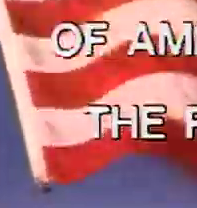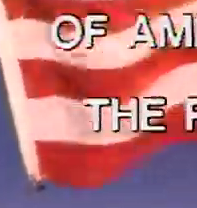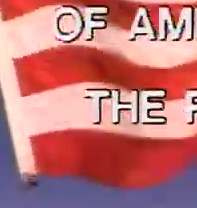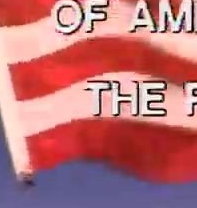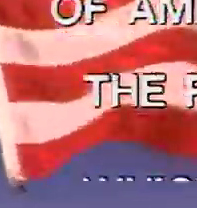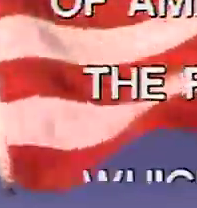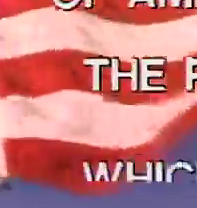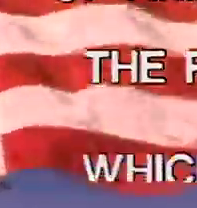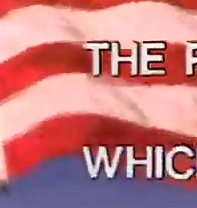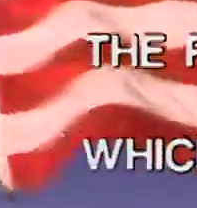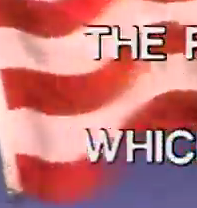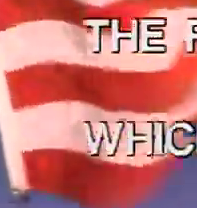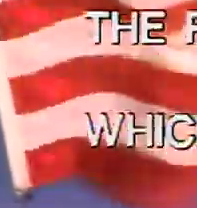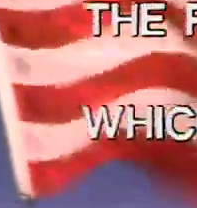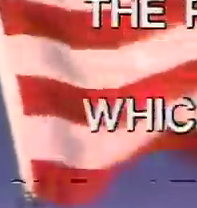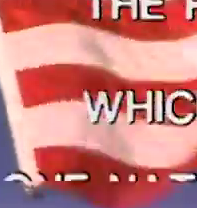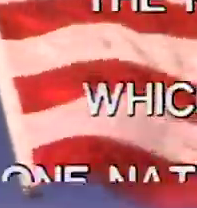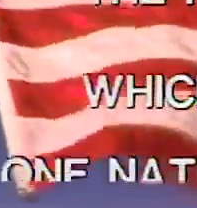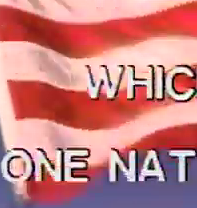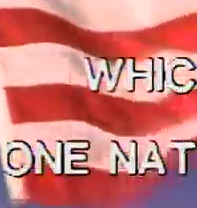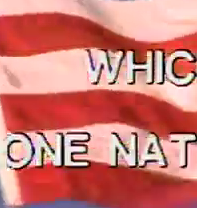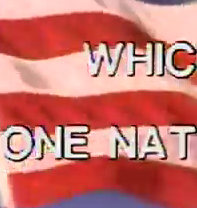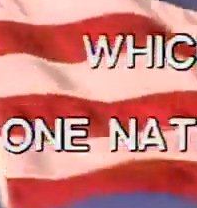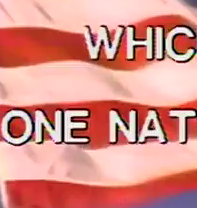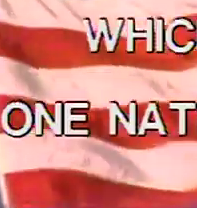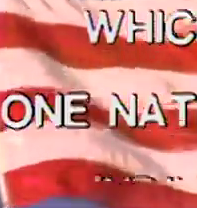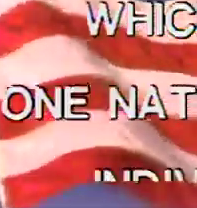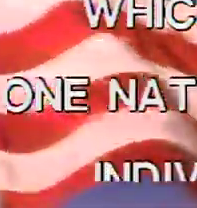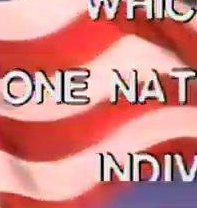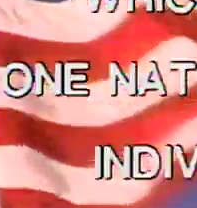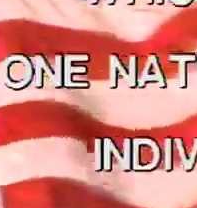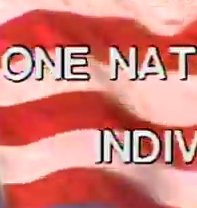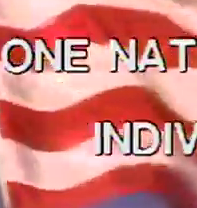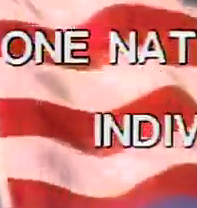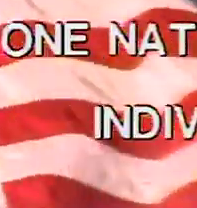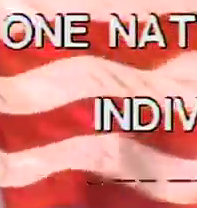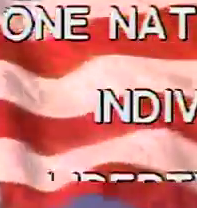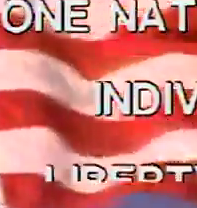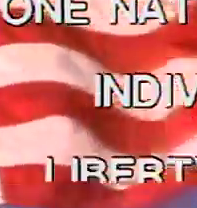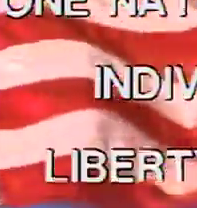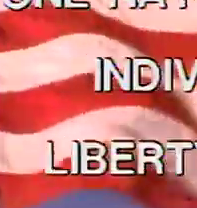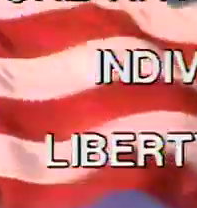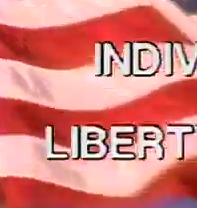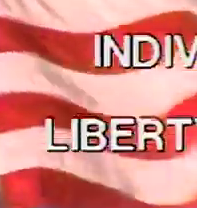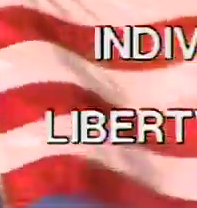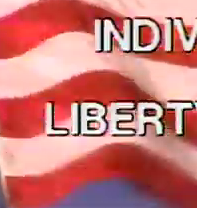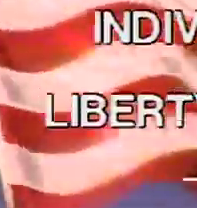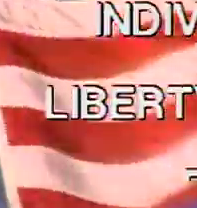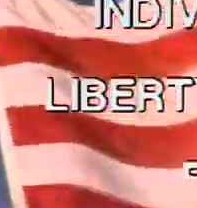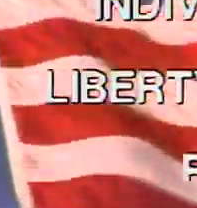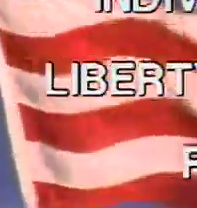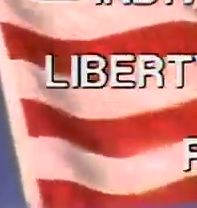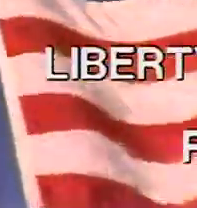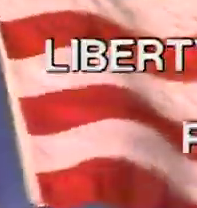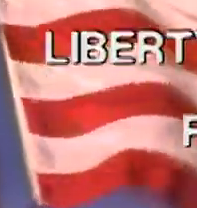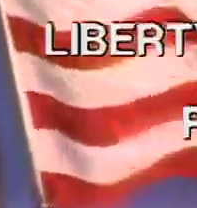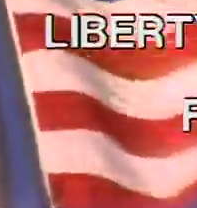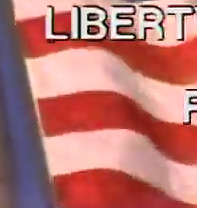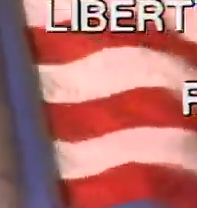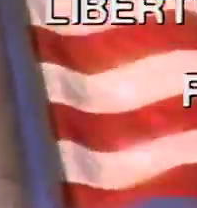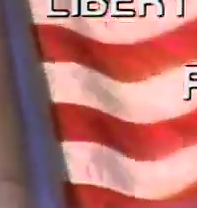¶ ¶ And to the republic for which it stands ¶ ¶ One nation under God ¶ ¶